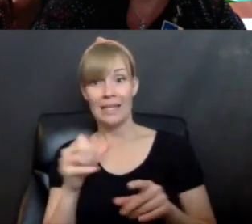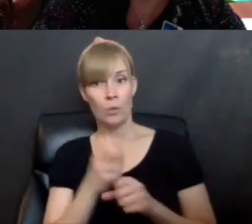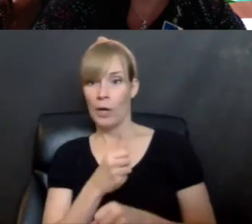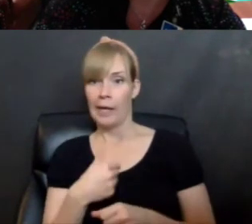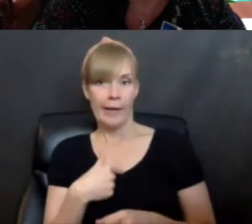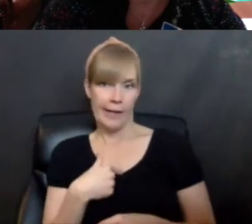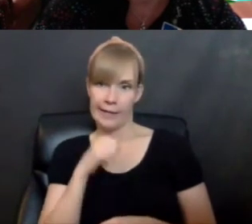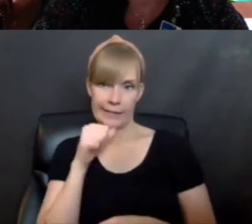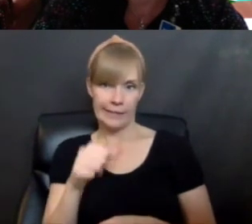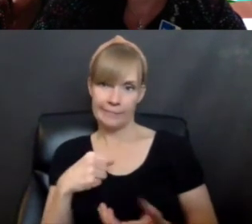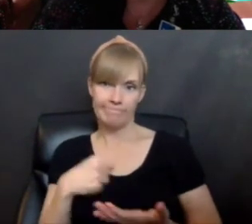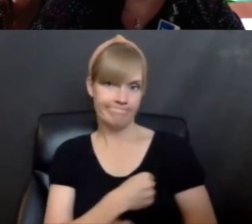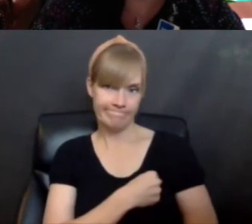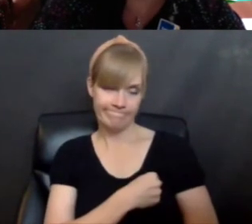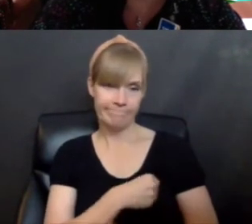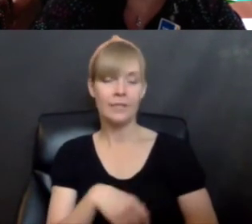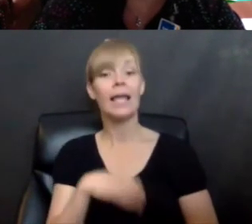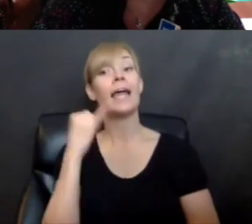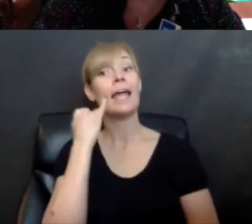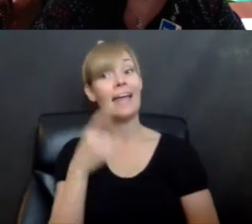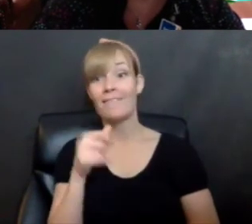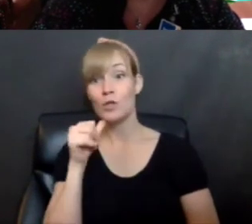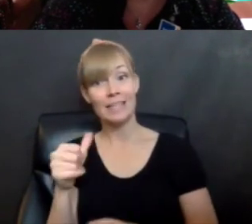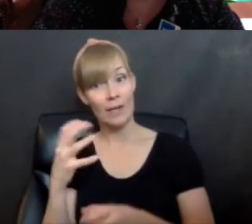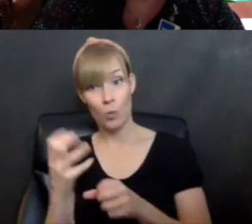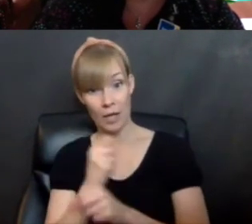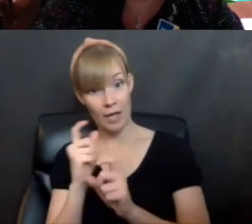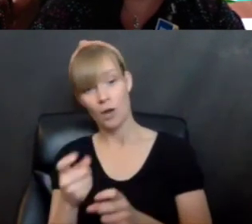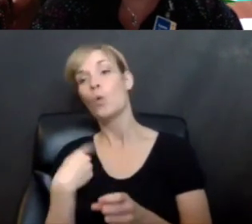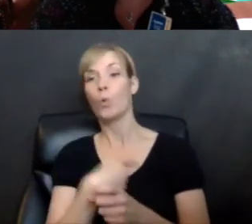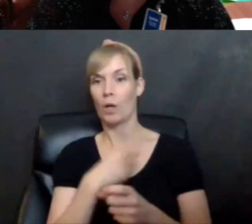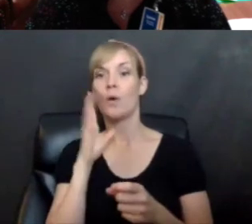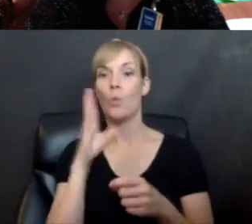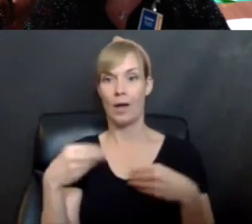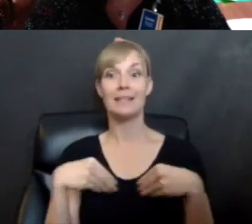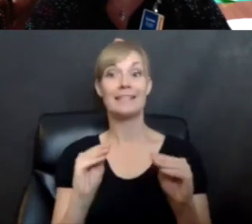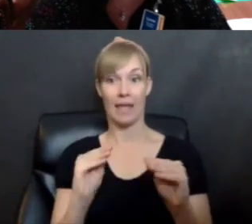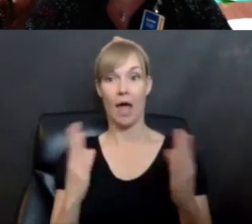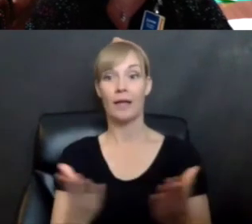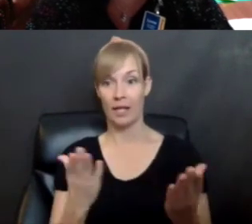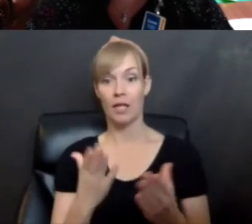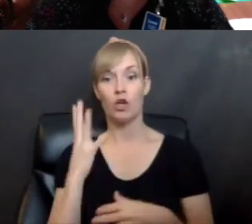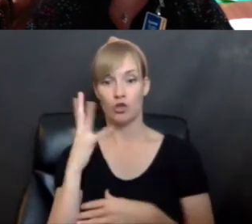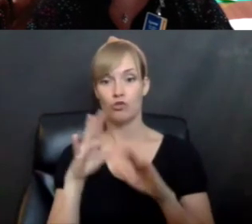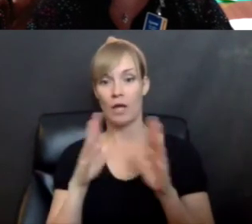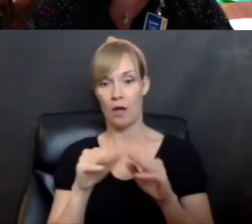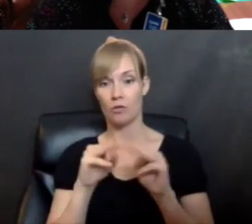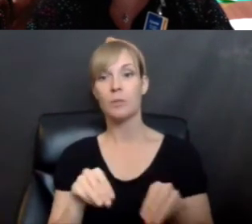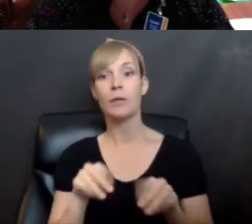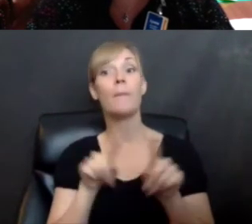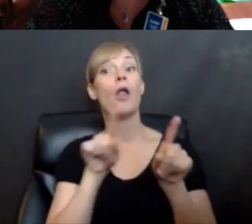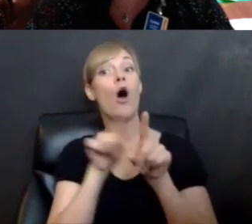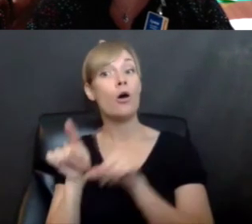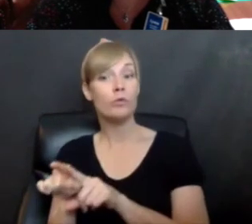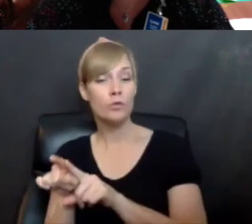that list. If you didn't win, we are selling them here at tree house. But also check out the links we